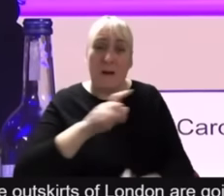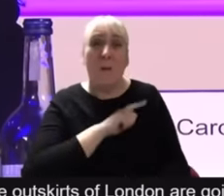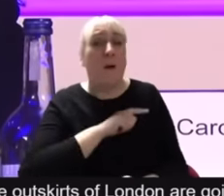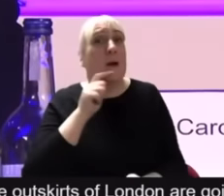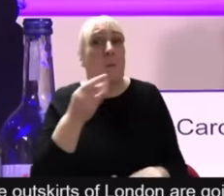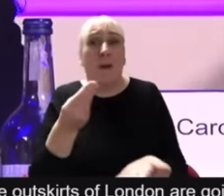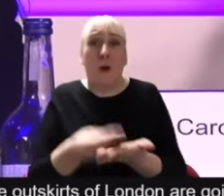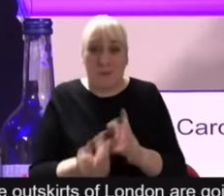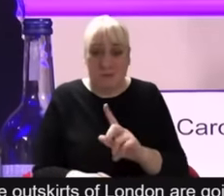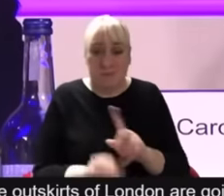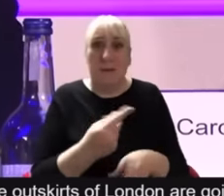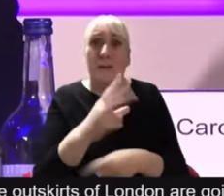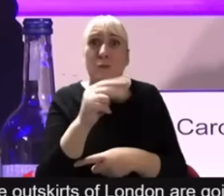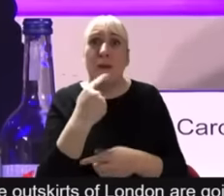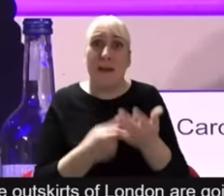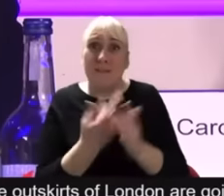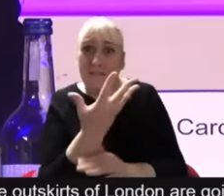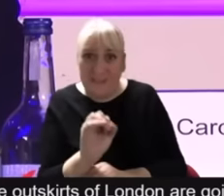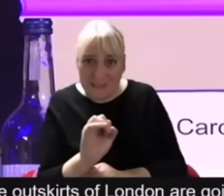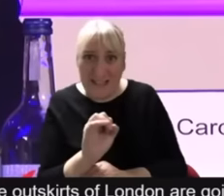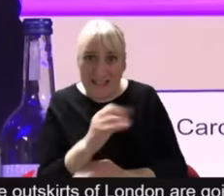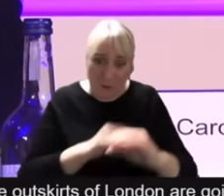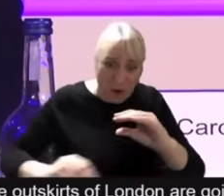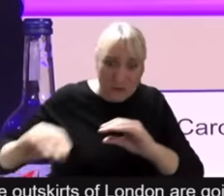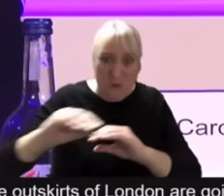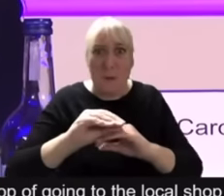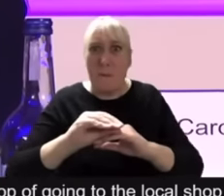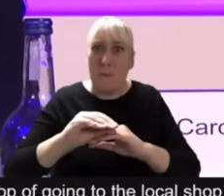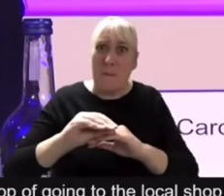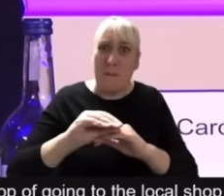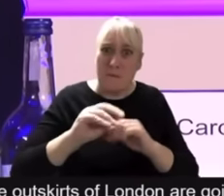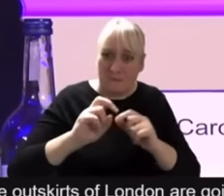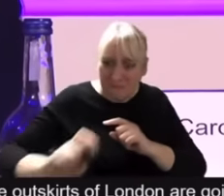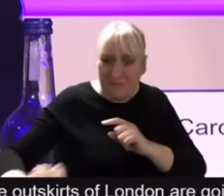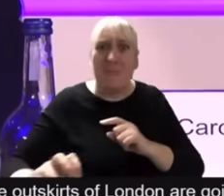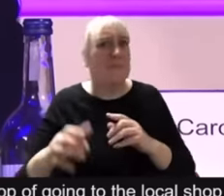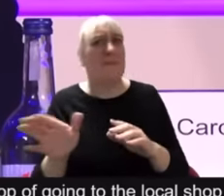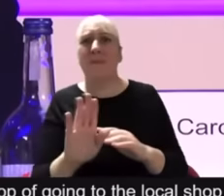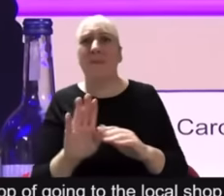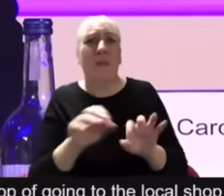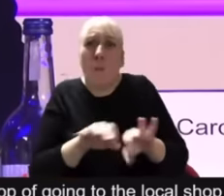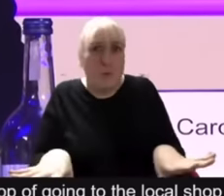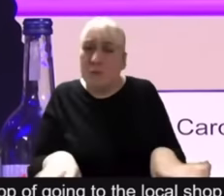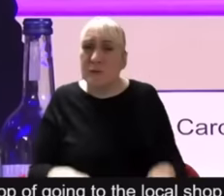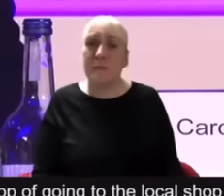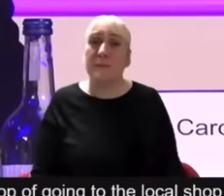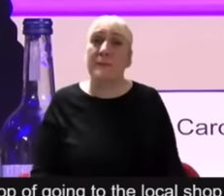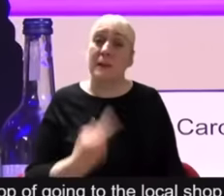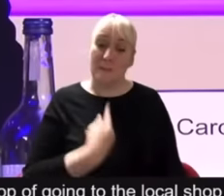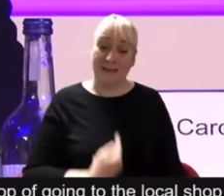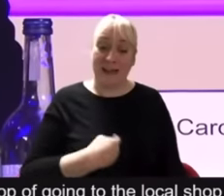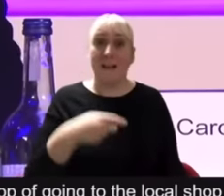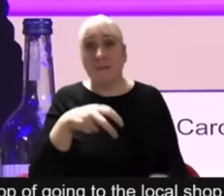to the local shop for a loaf of bread or whatever. They're just not going to do it. I walked up and down this High Street I live, Hatch End